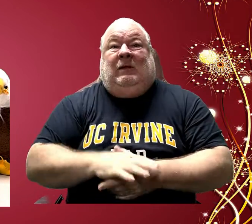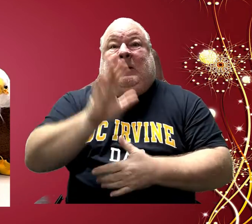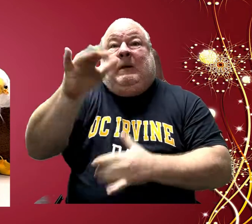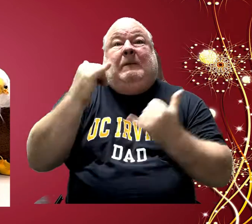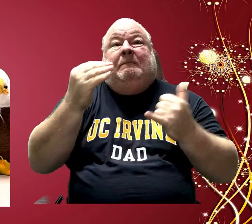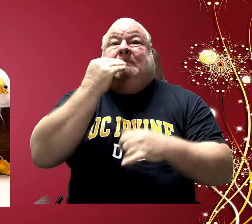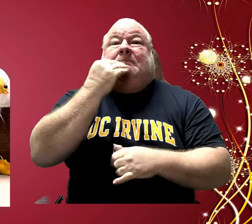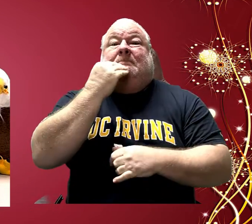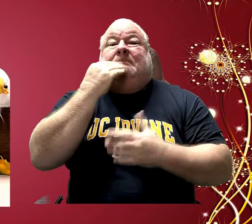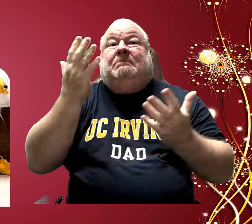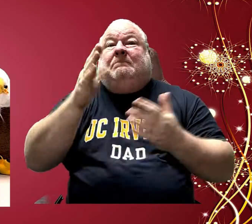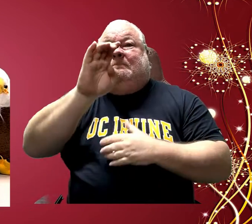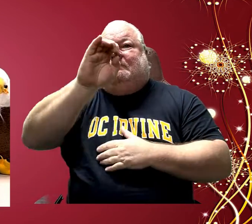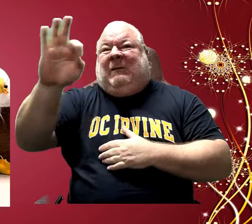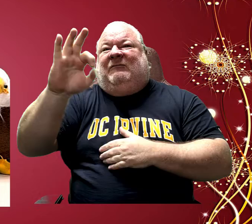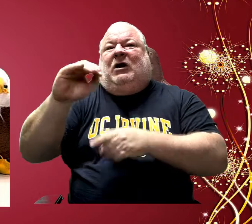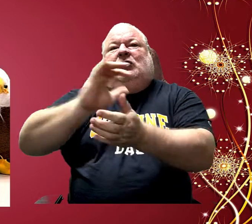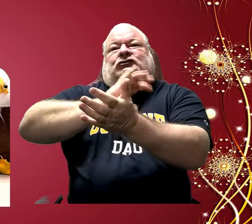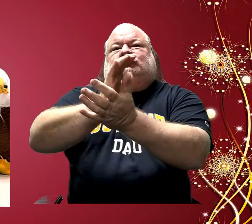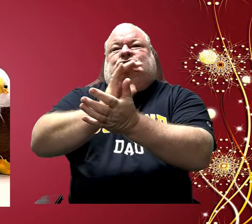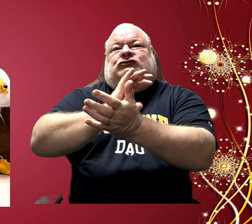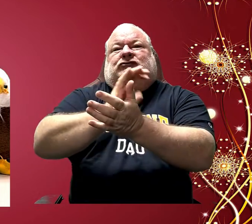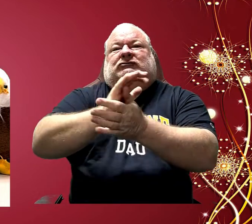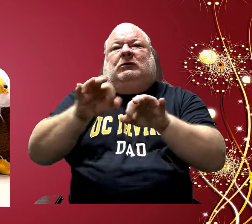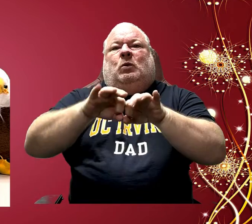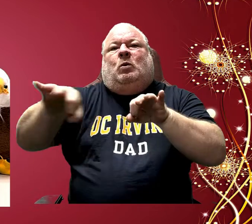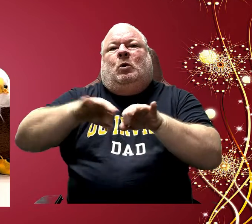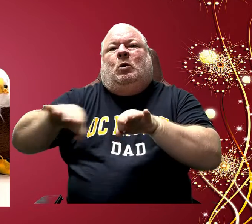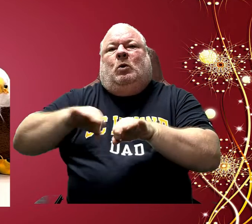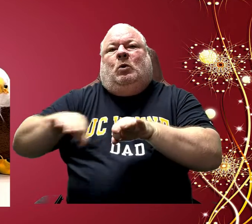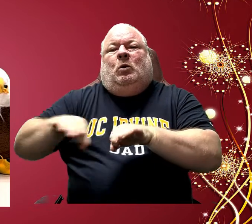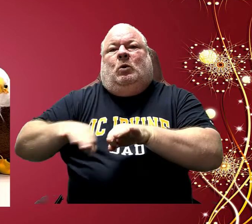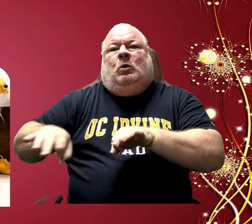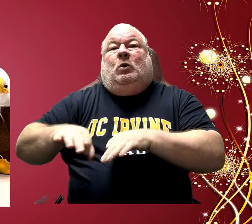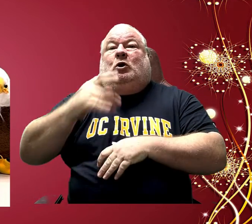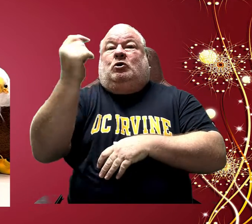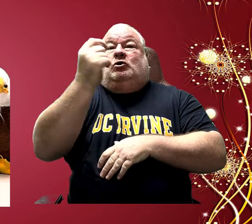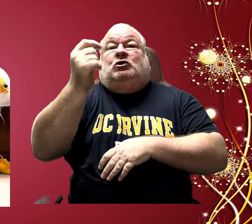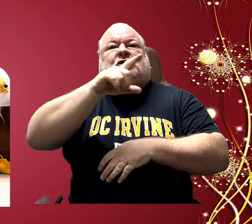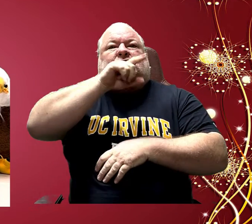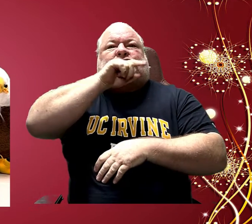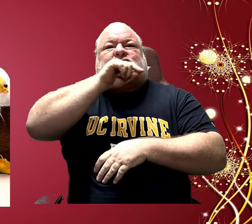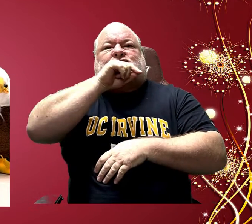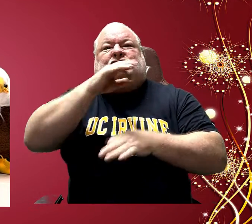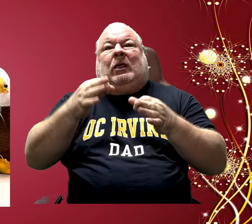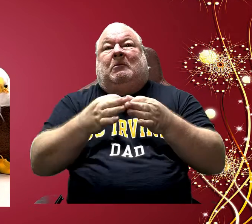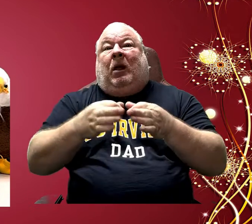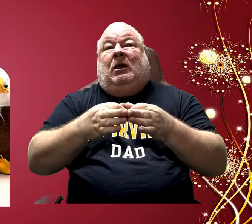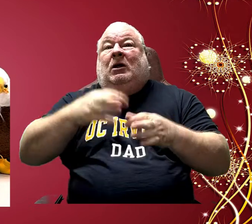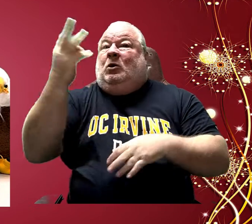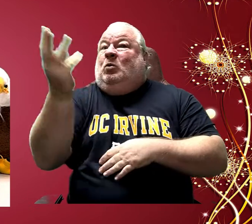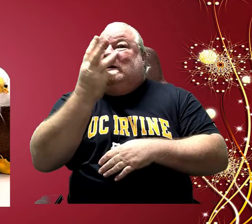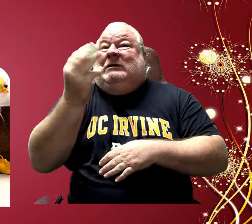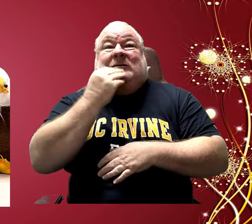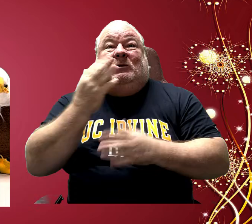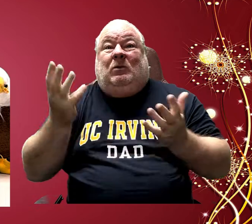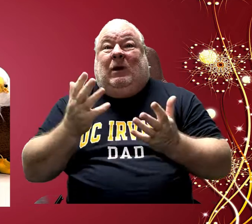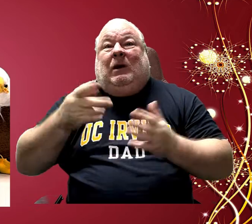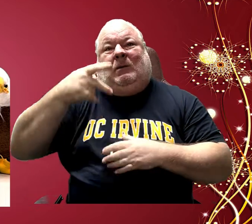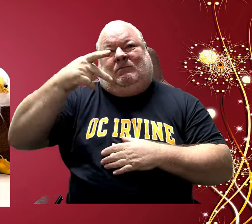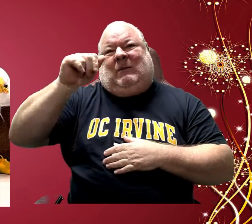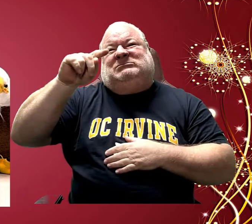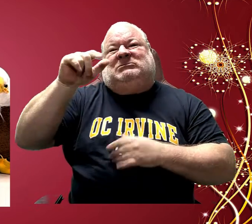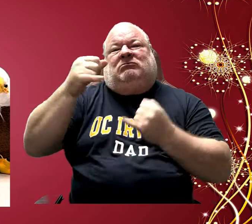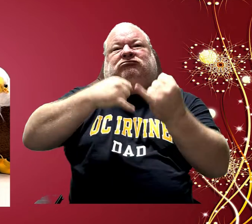Today, we'll be having beef and cheese taquitos. On Tuesday, we'll be having chicken tamales. On Wednesday, we'll be